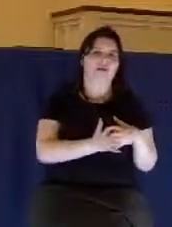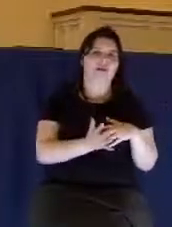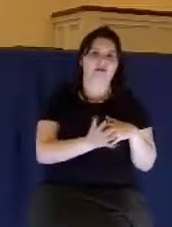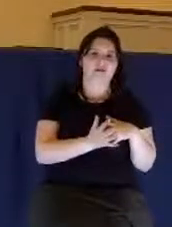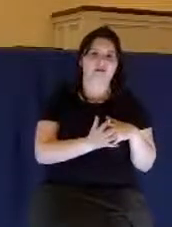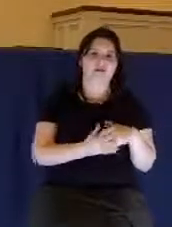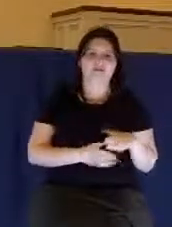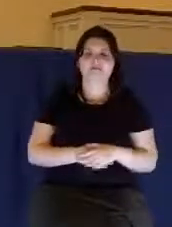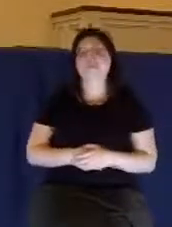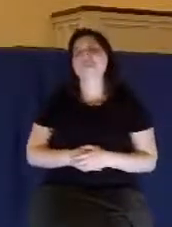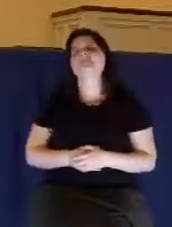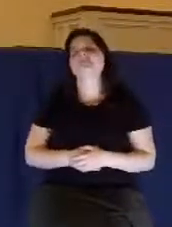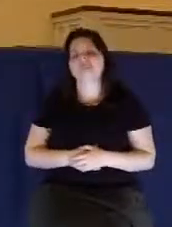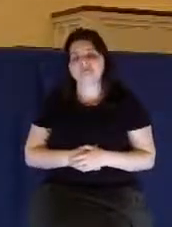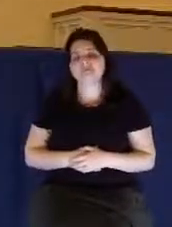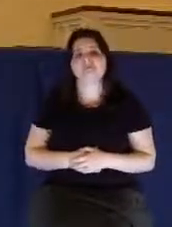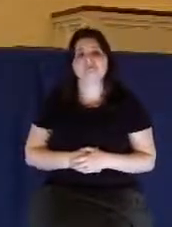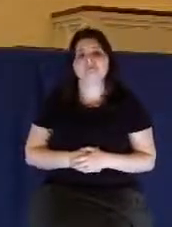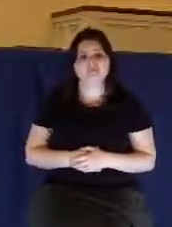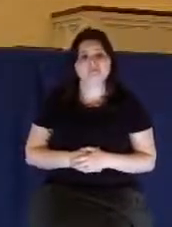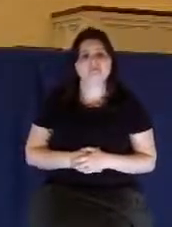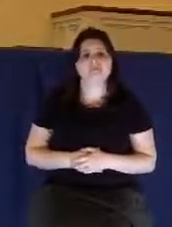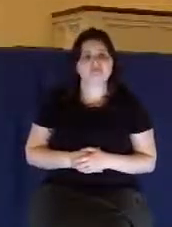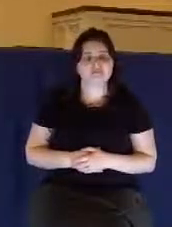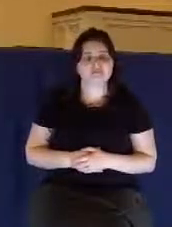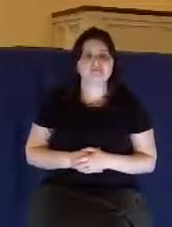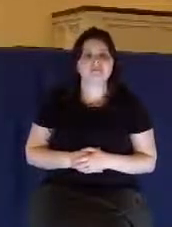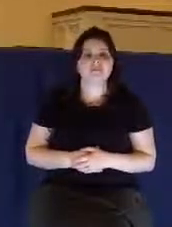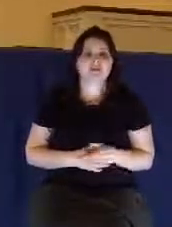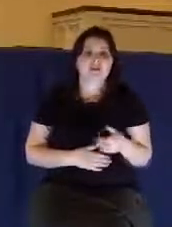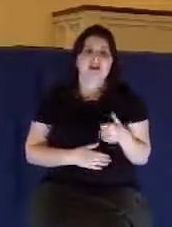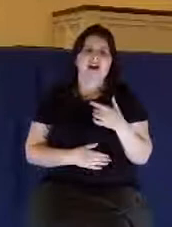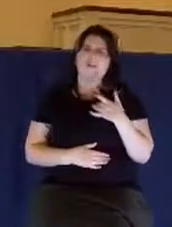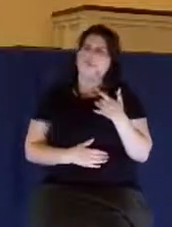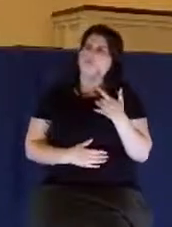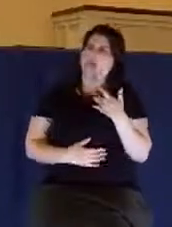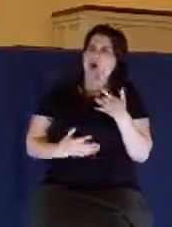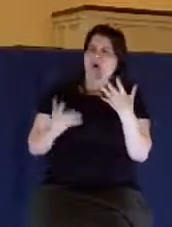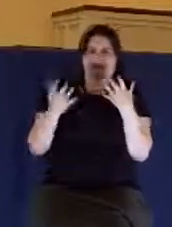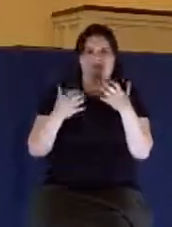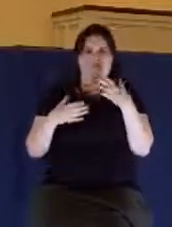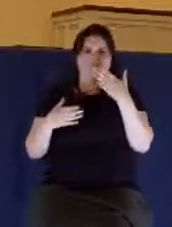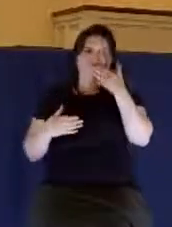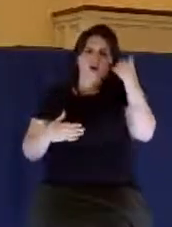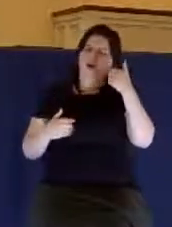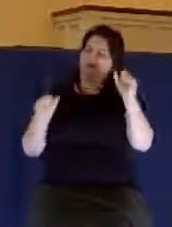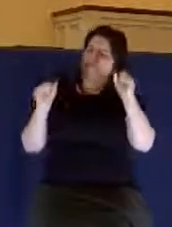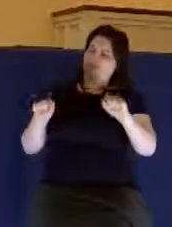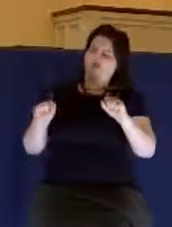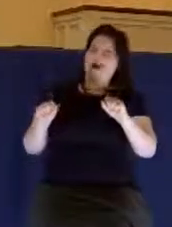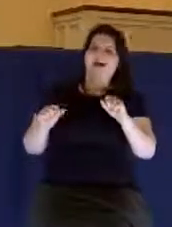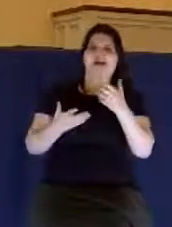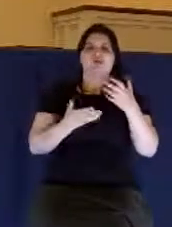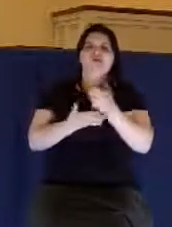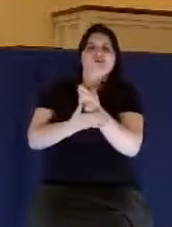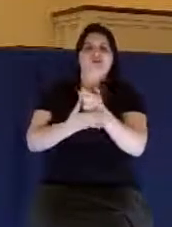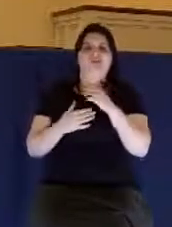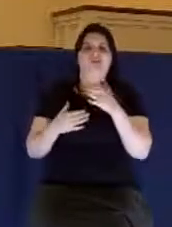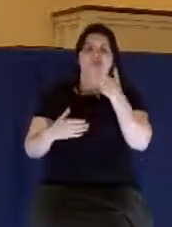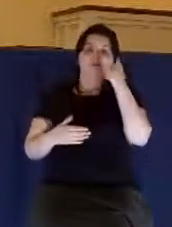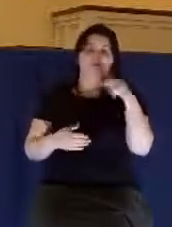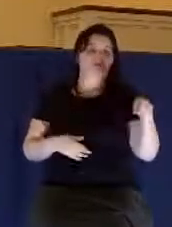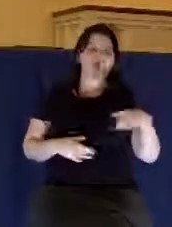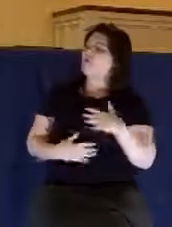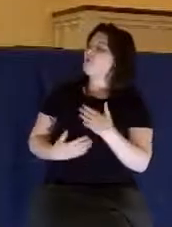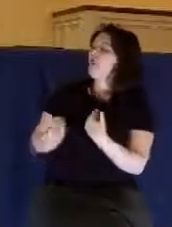deserve better. And Satan's standing there on the side saying, oh yeah, I can give you better. If you want better, just trust me. I'll be able to do that for you. Yeah, you're